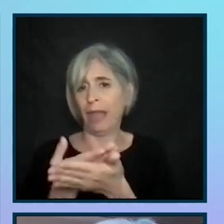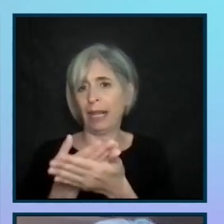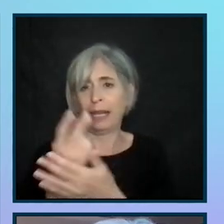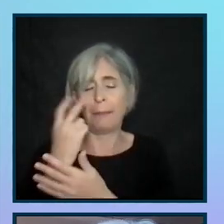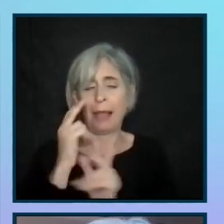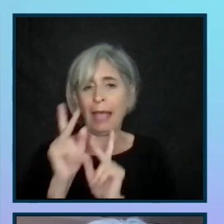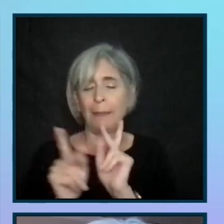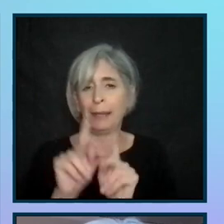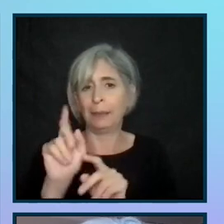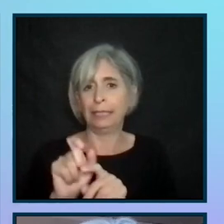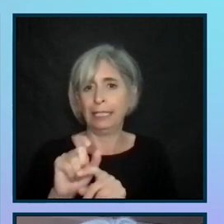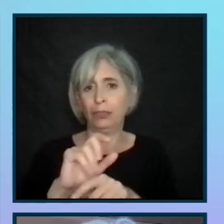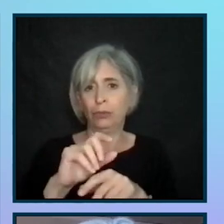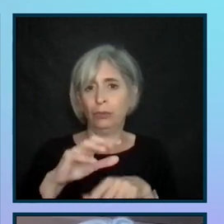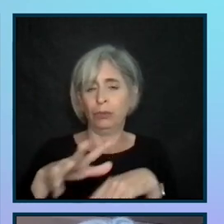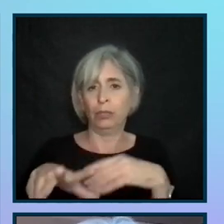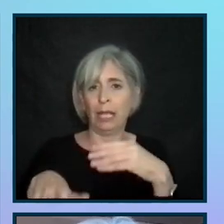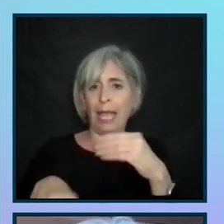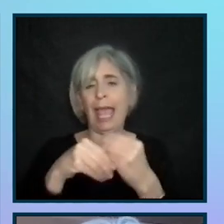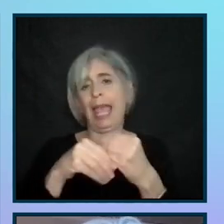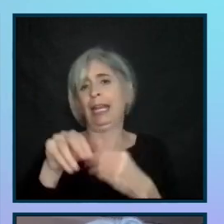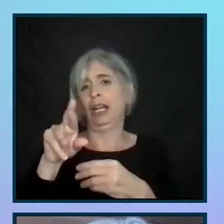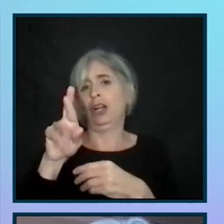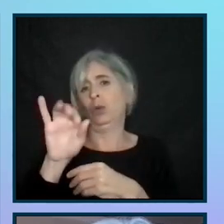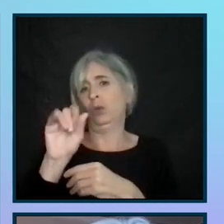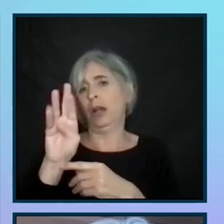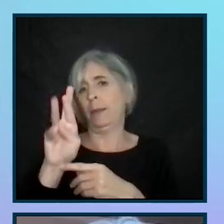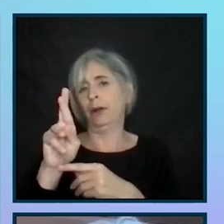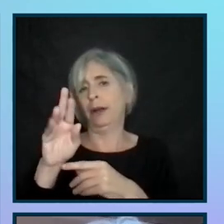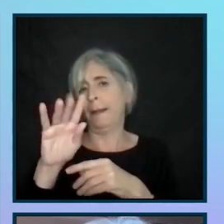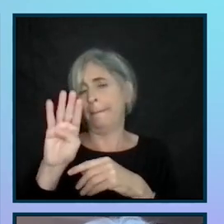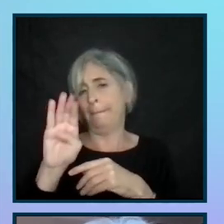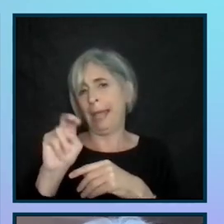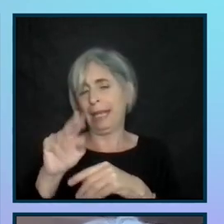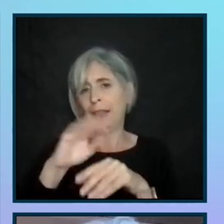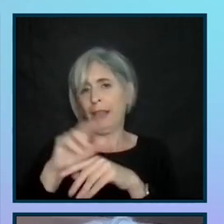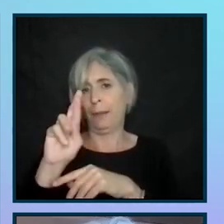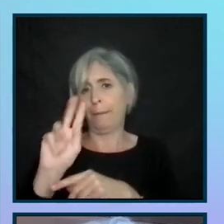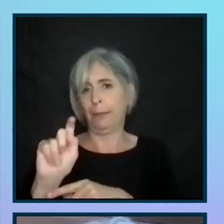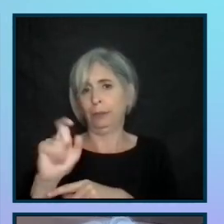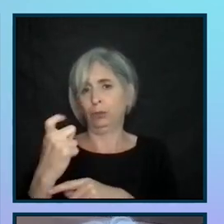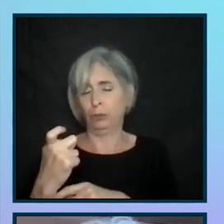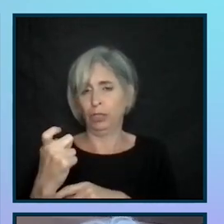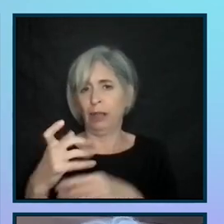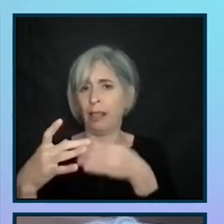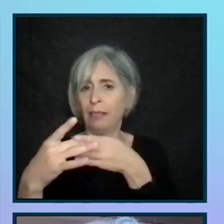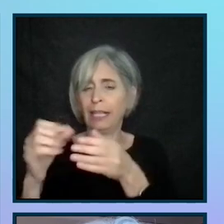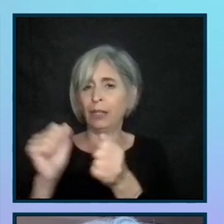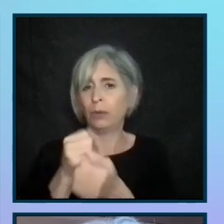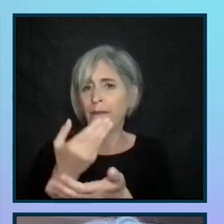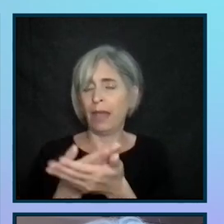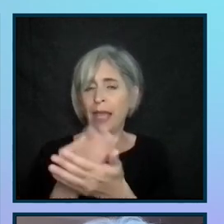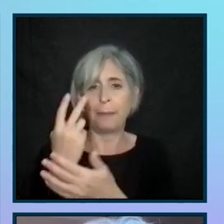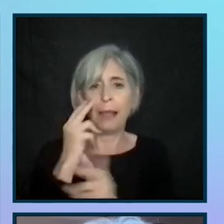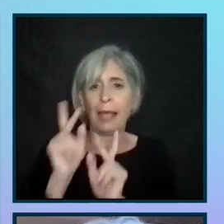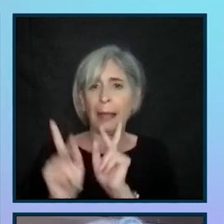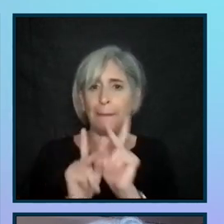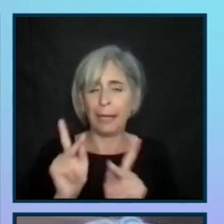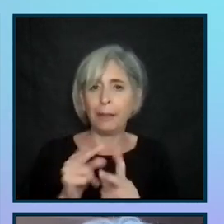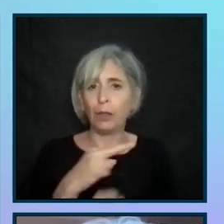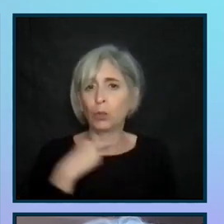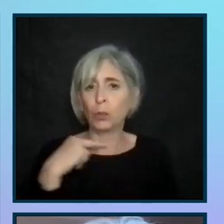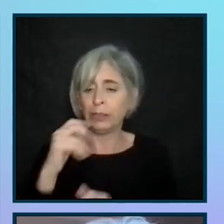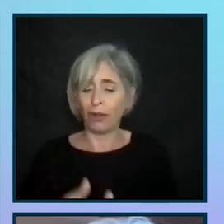have to put a rubber band on their prescription if the labels aren't talking, by leading with the fact that blind people risk their